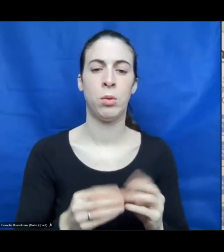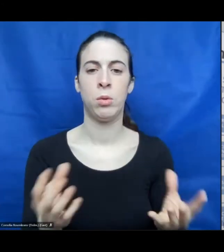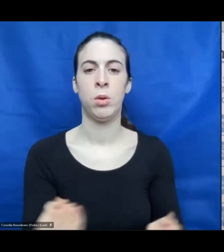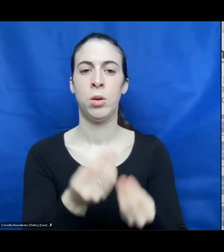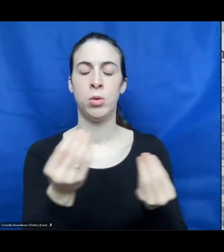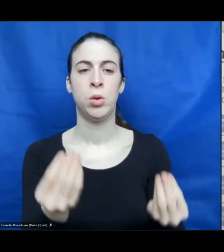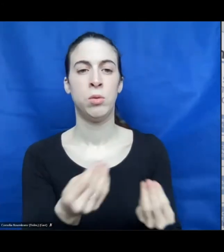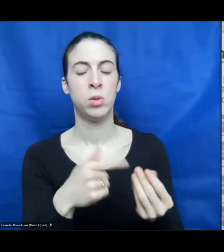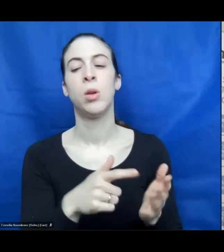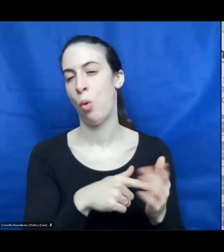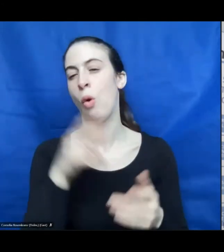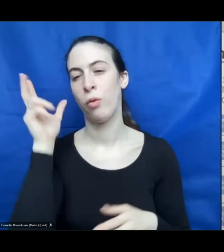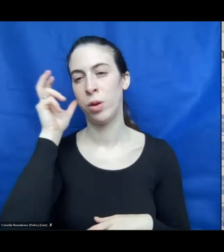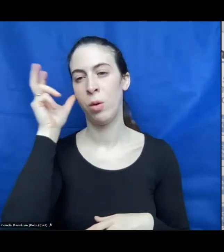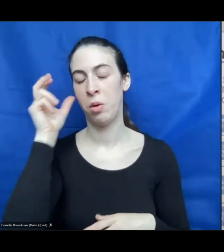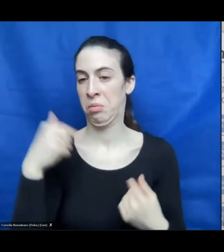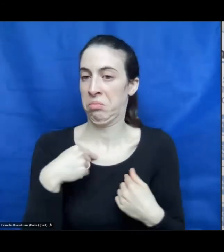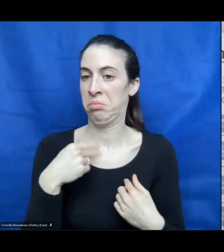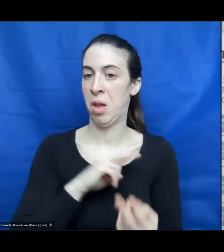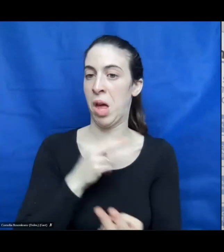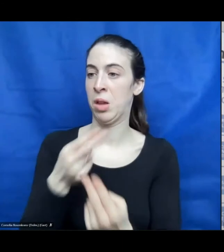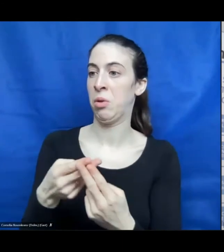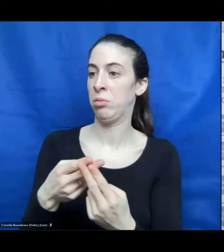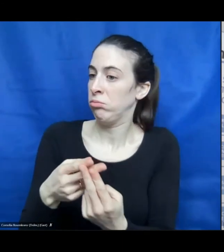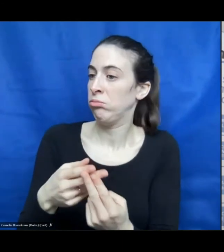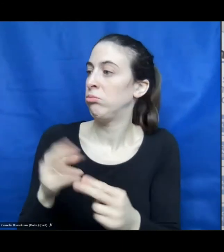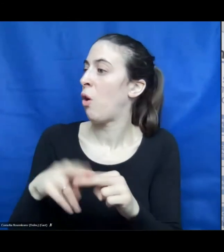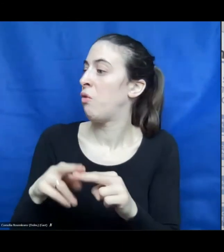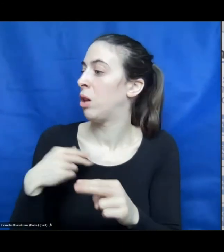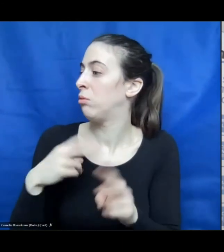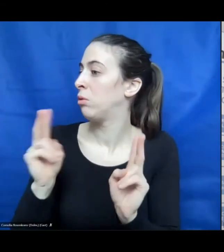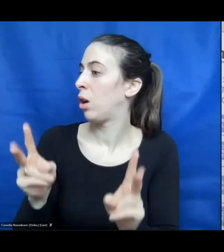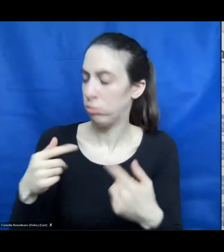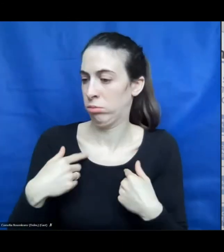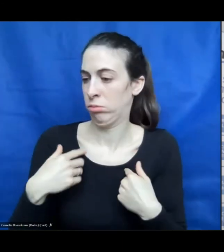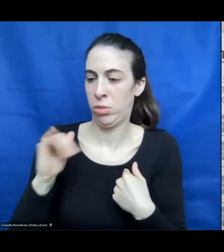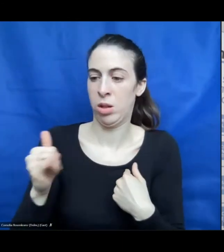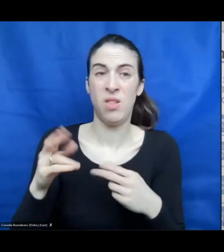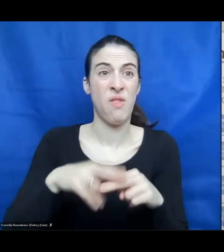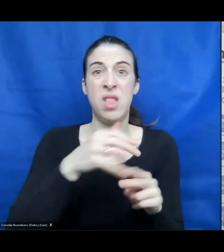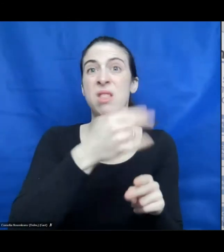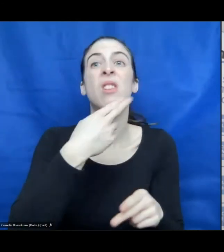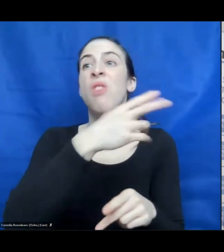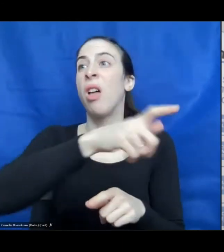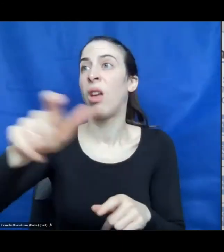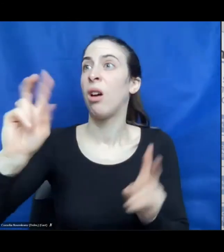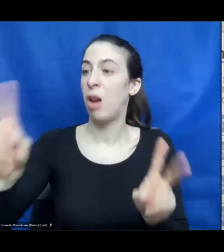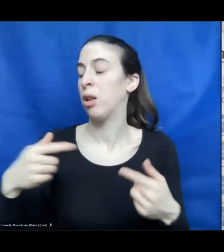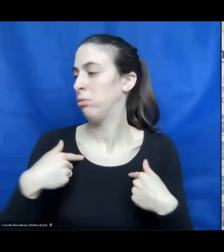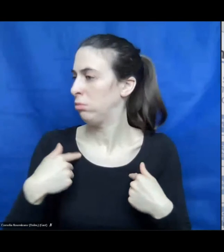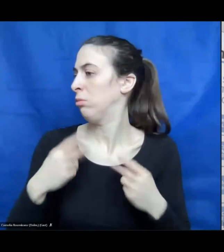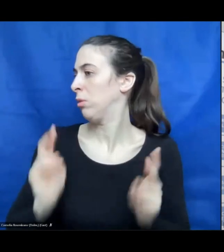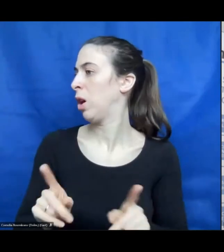things. And I said, if someone can it, then I can it. If I can it, other people would